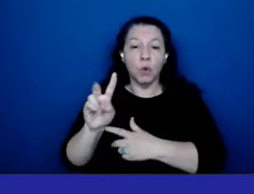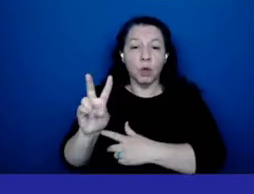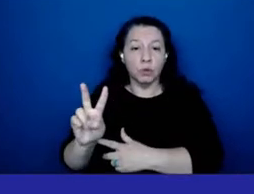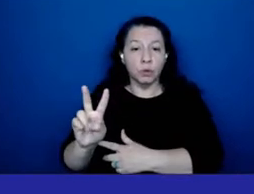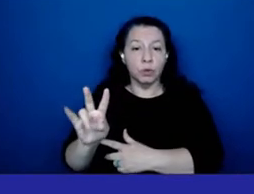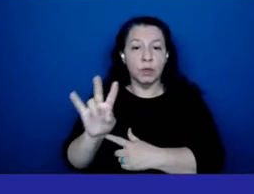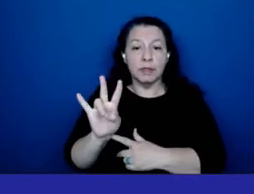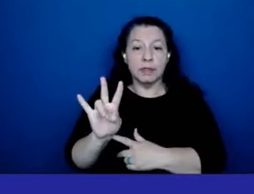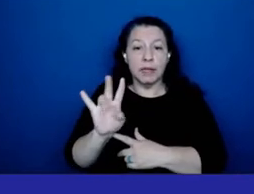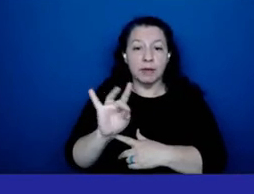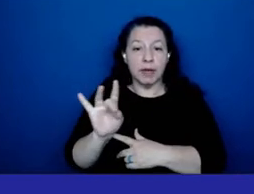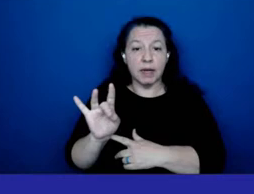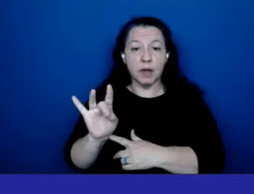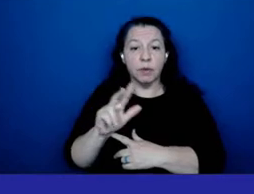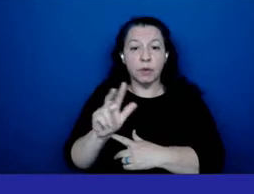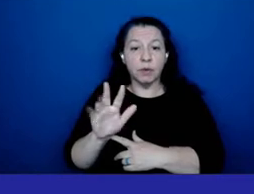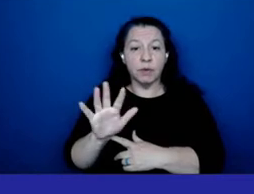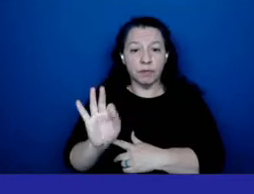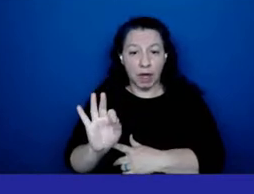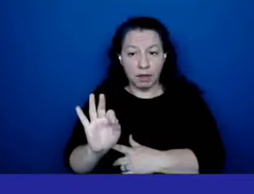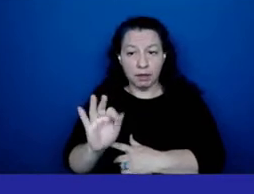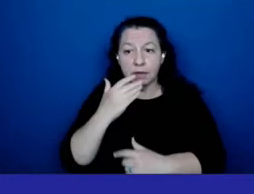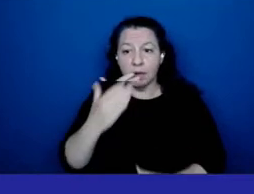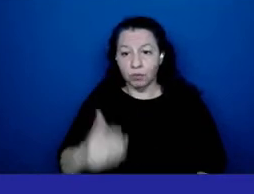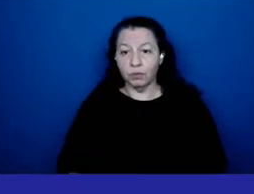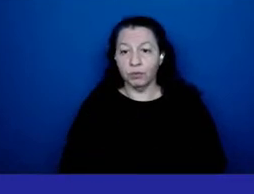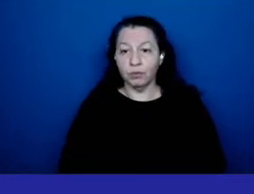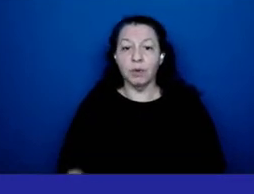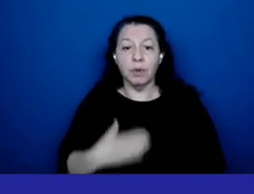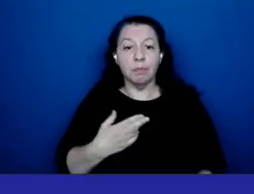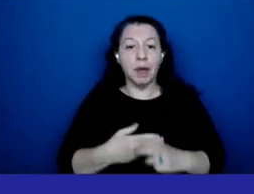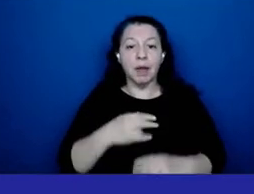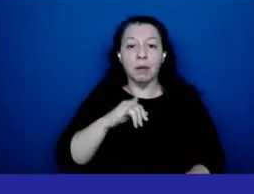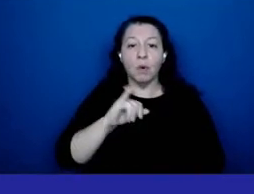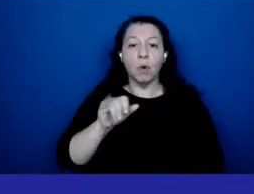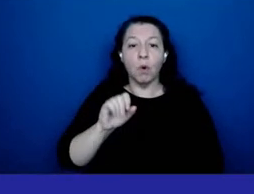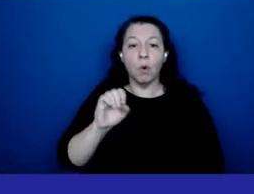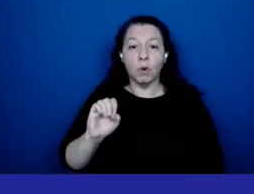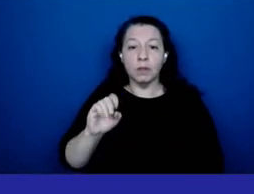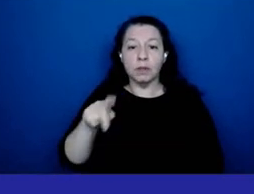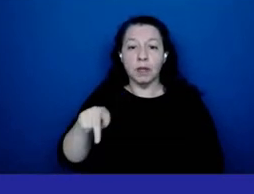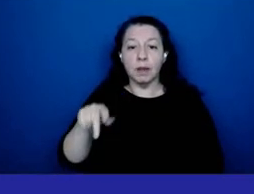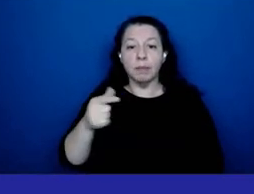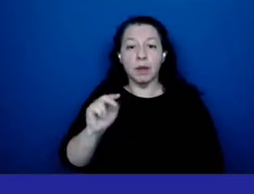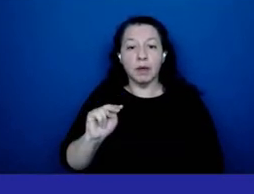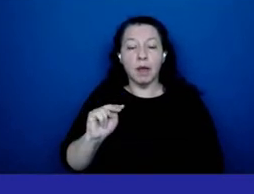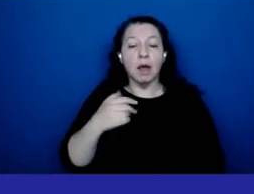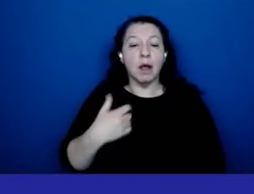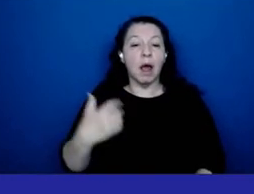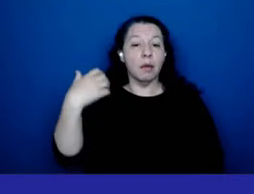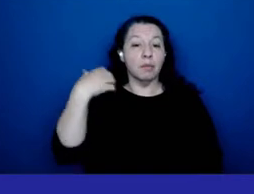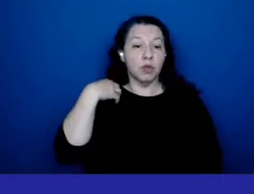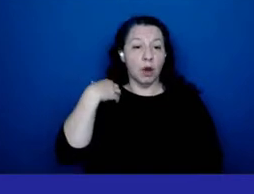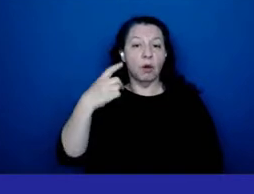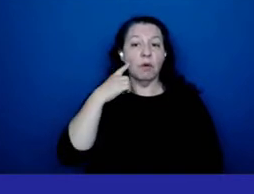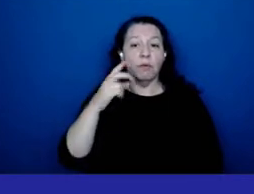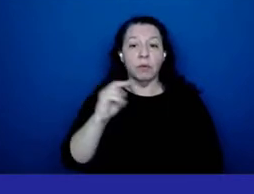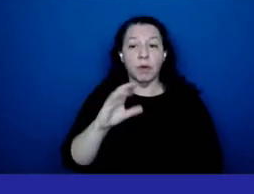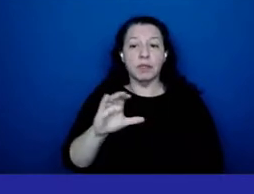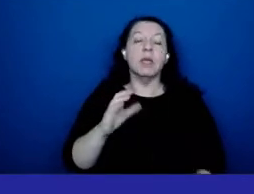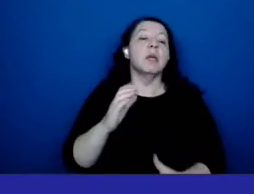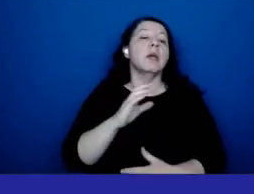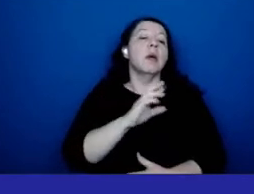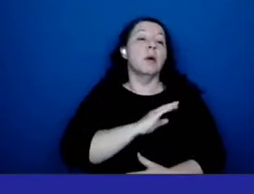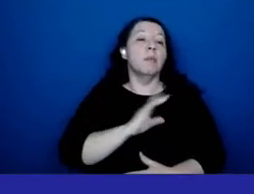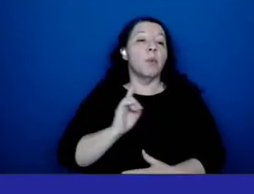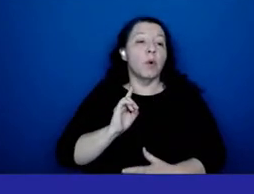-3359 so thank you so my name is also pagan i'm chair of the nyc health and hospitals board of directors and i want to thank